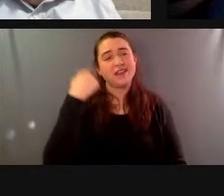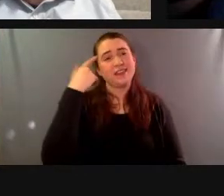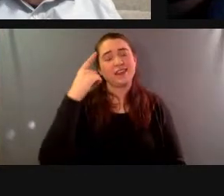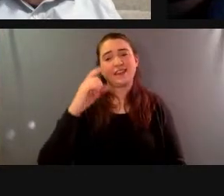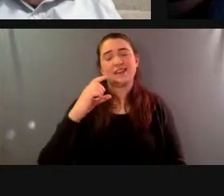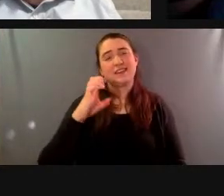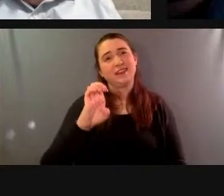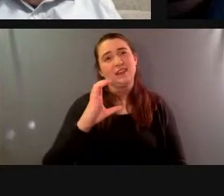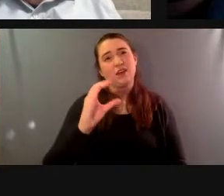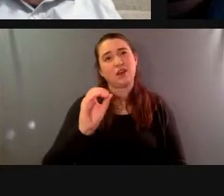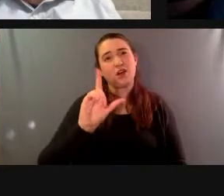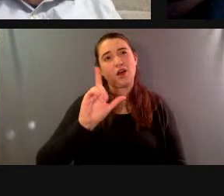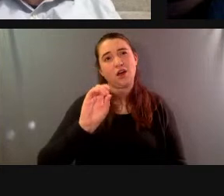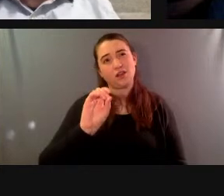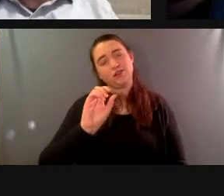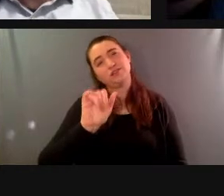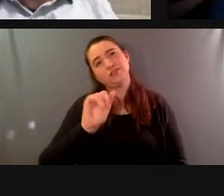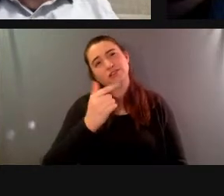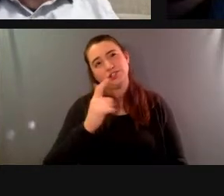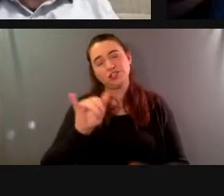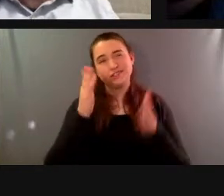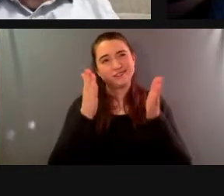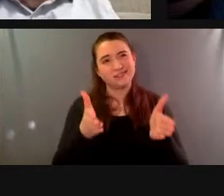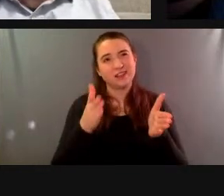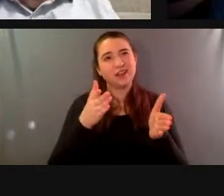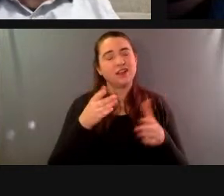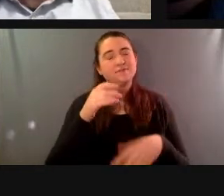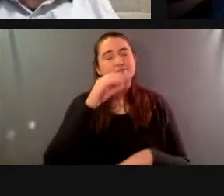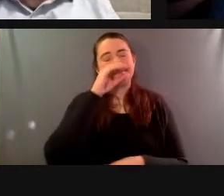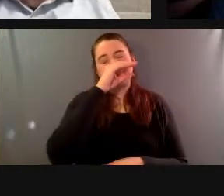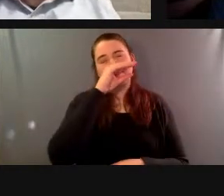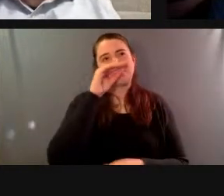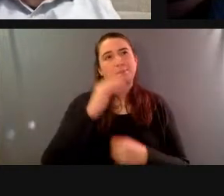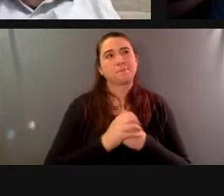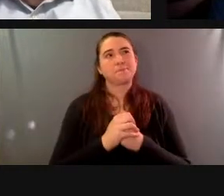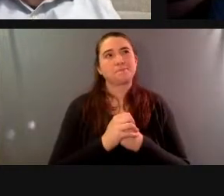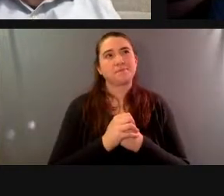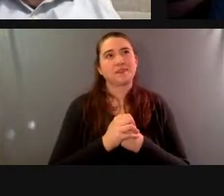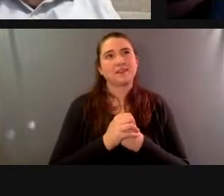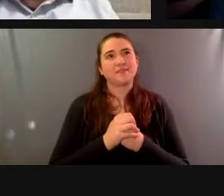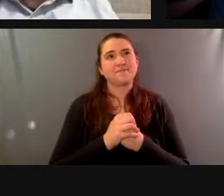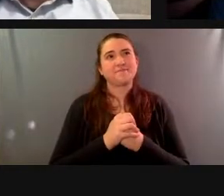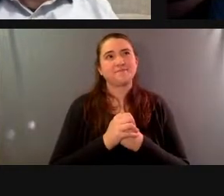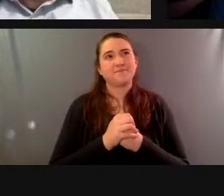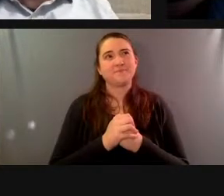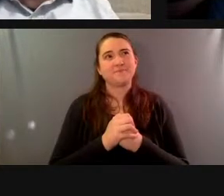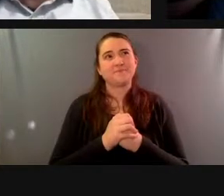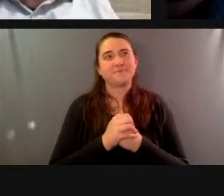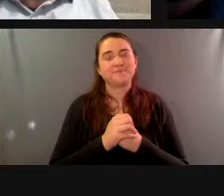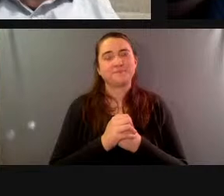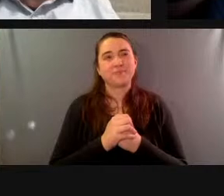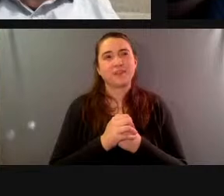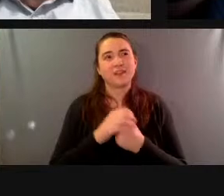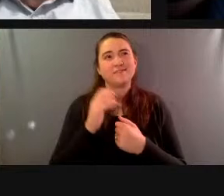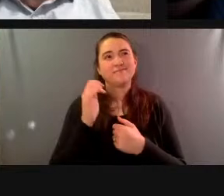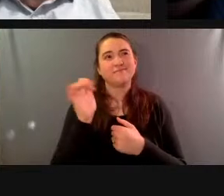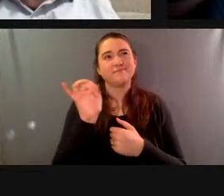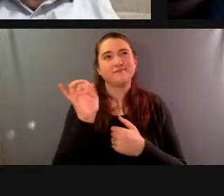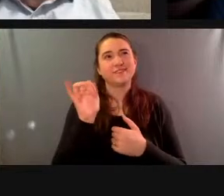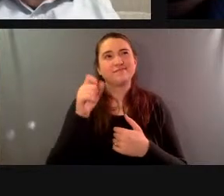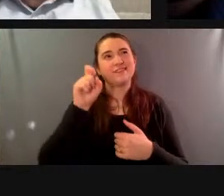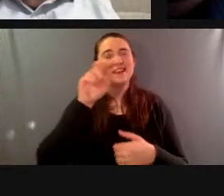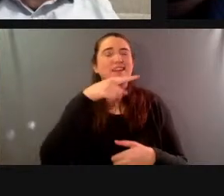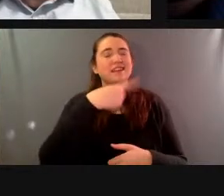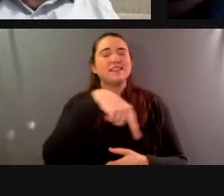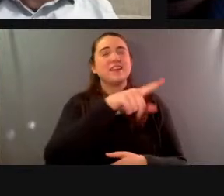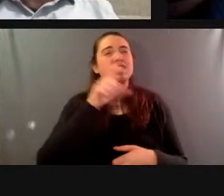resources that we put into fundamental research like cyclotrons in fact we called biosphere two a cyclotron for